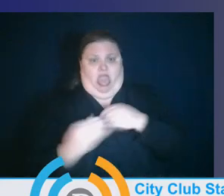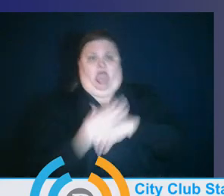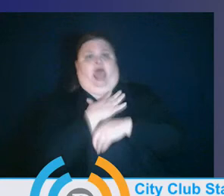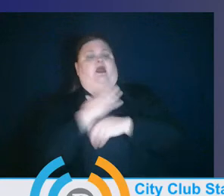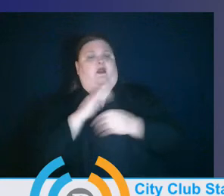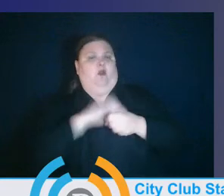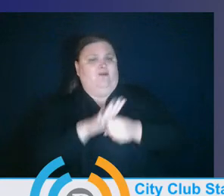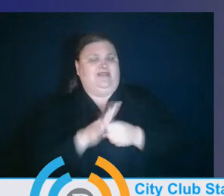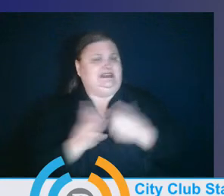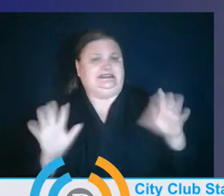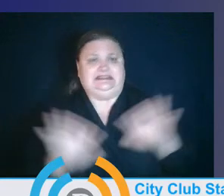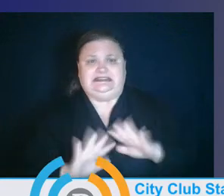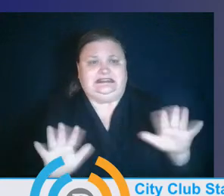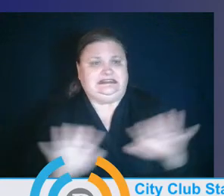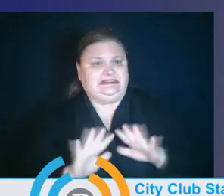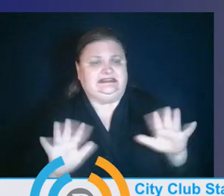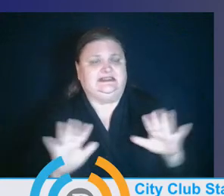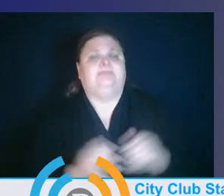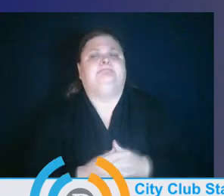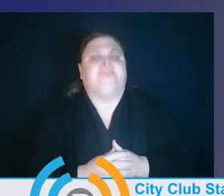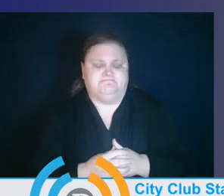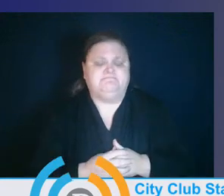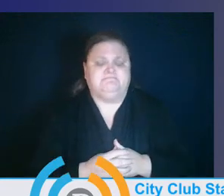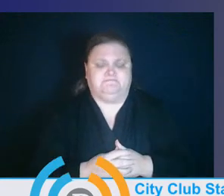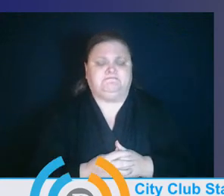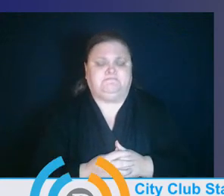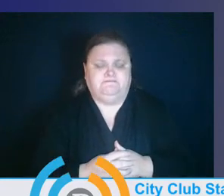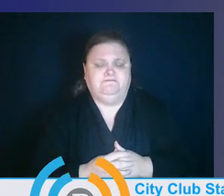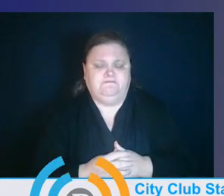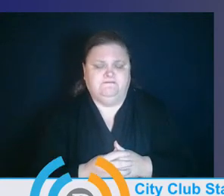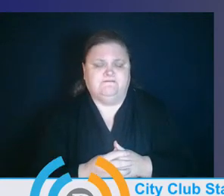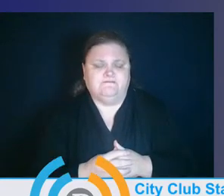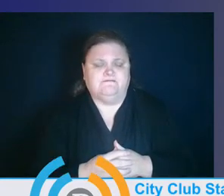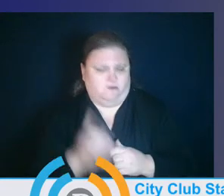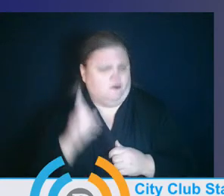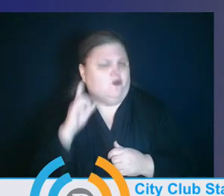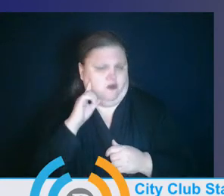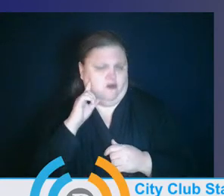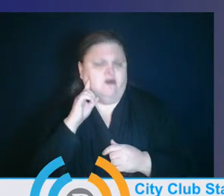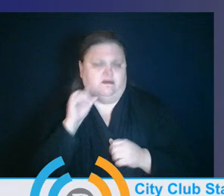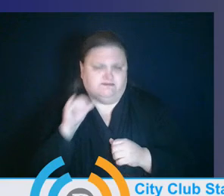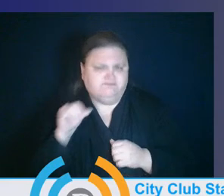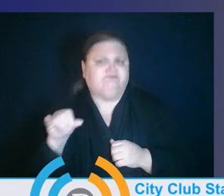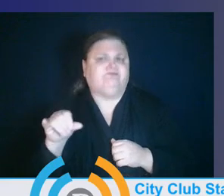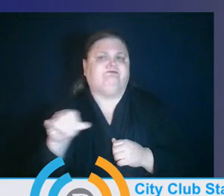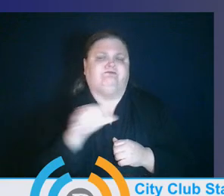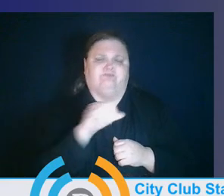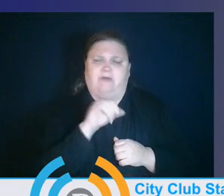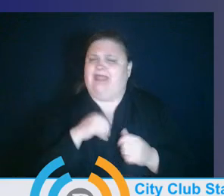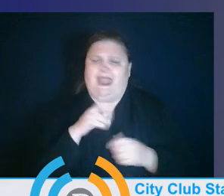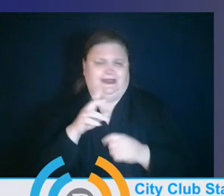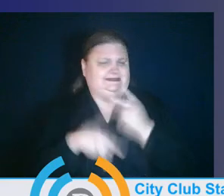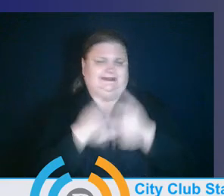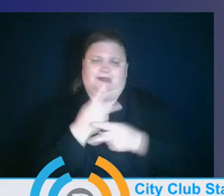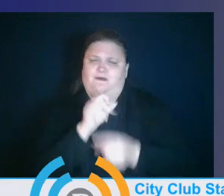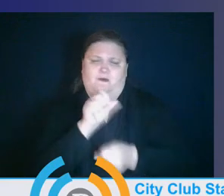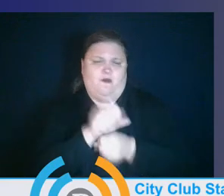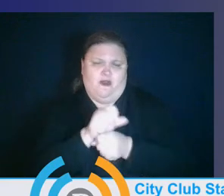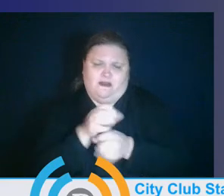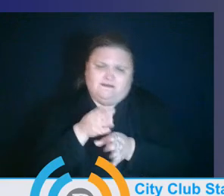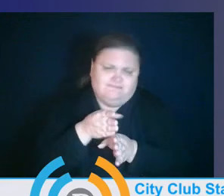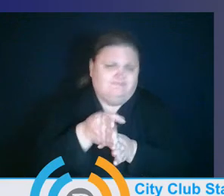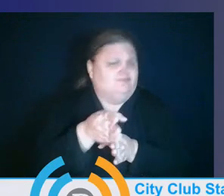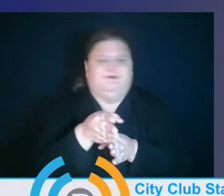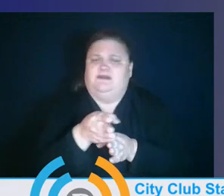You know, again, I think this goes without saying, this is a line of work to do well. You don't maintain six feet